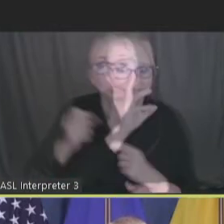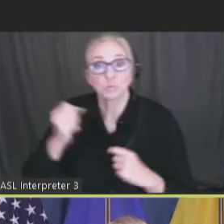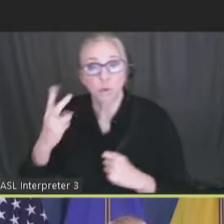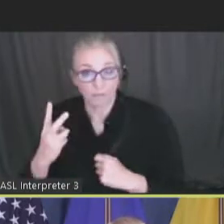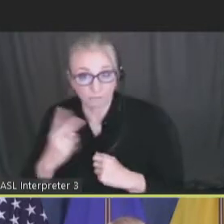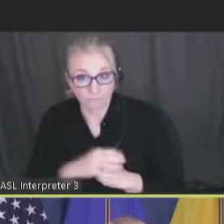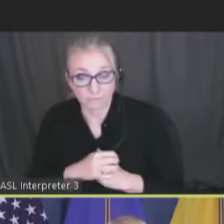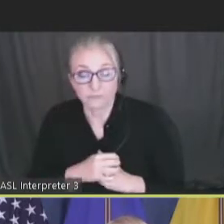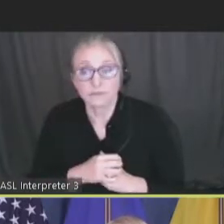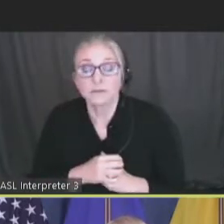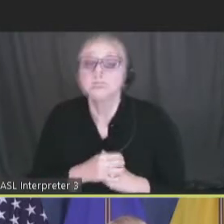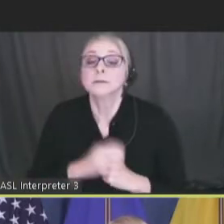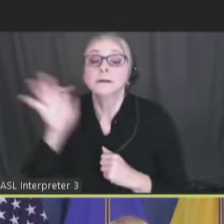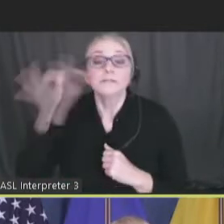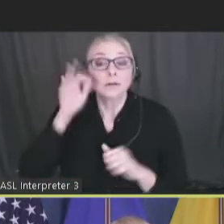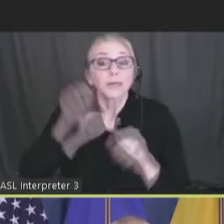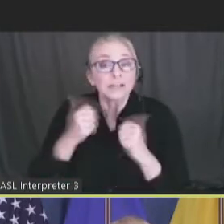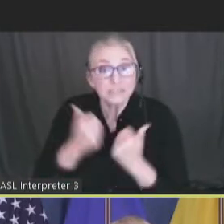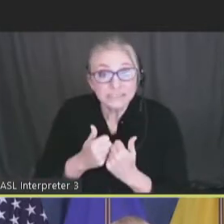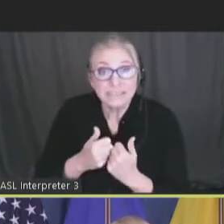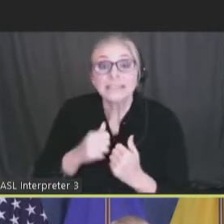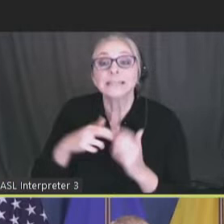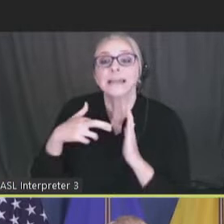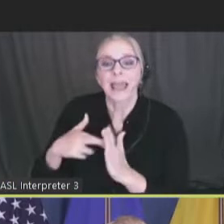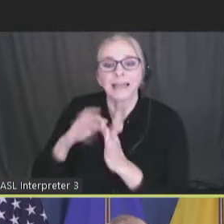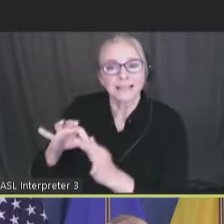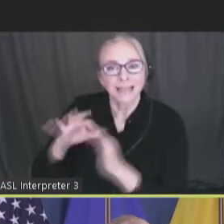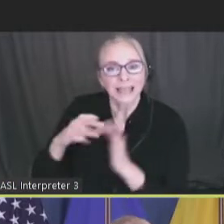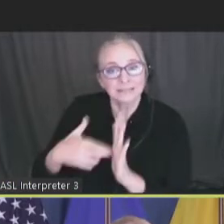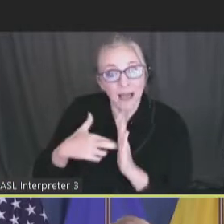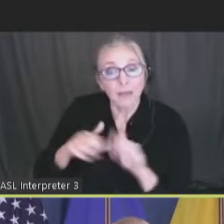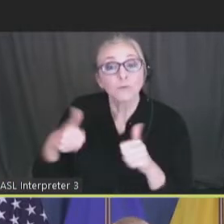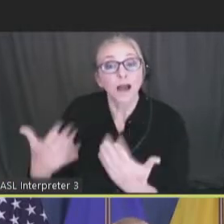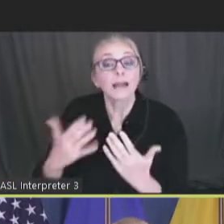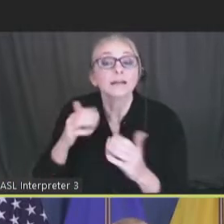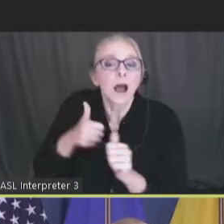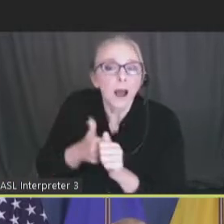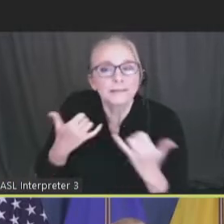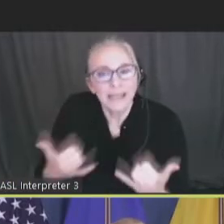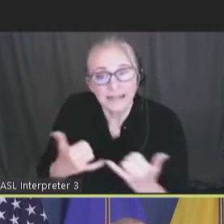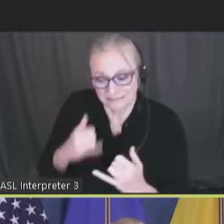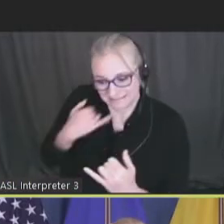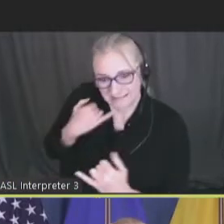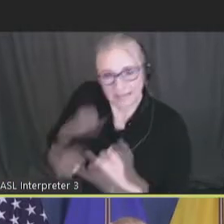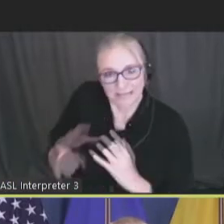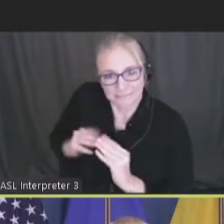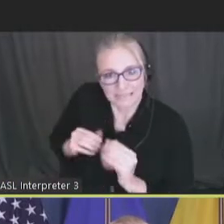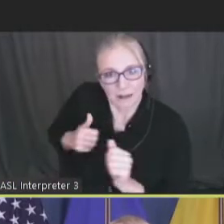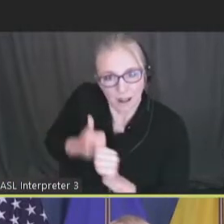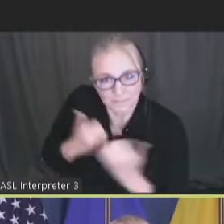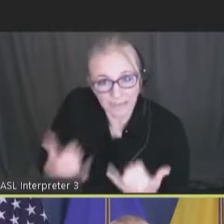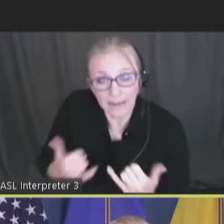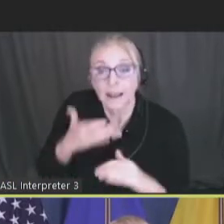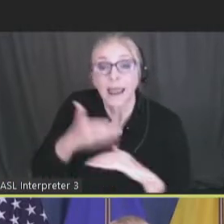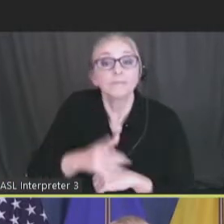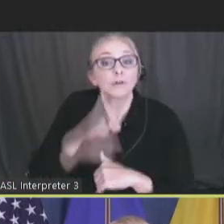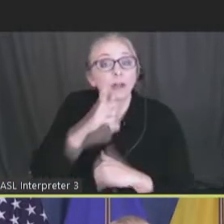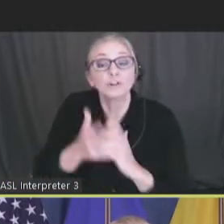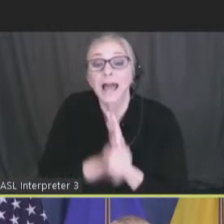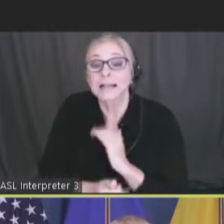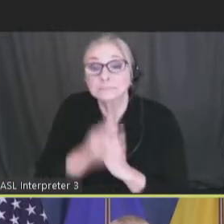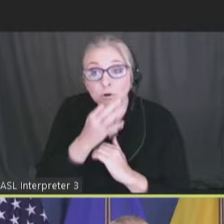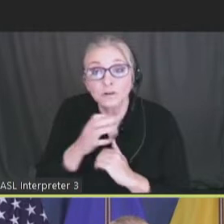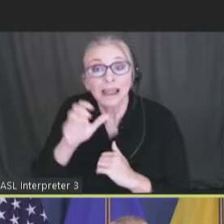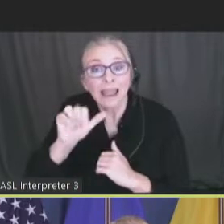Our federal agency and liaison members provided vaccine-related updates since our last meeting. And after lunch, we heard from experts from